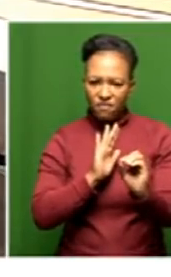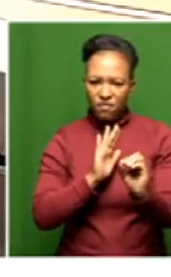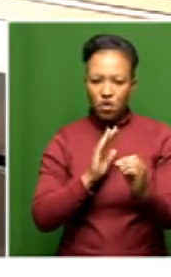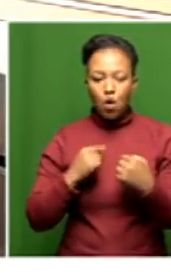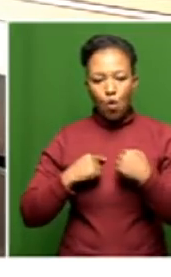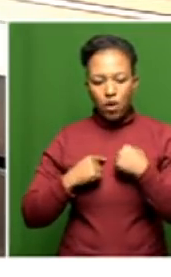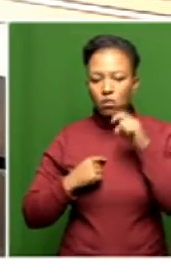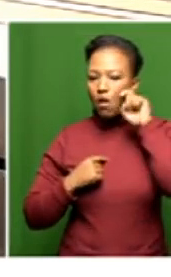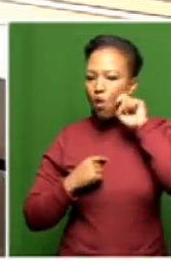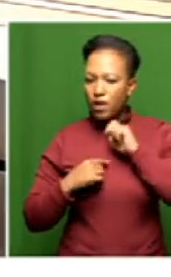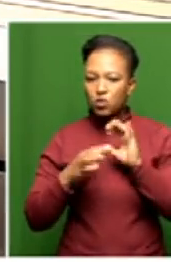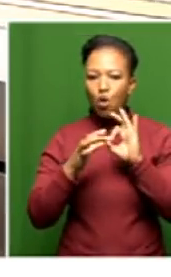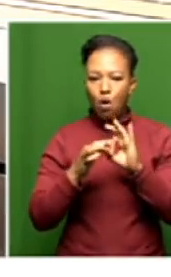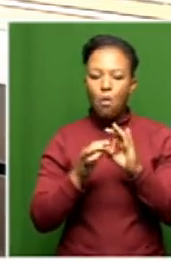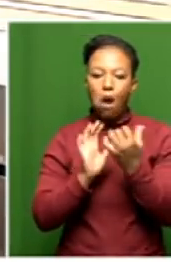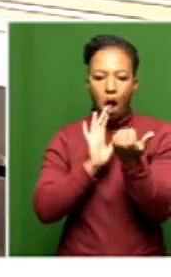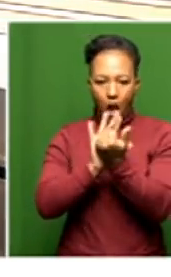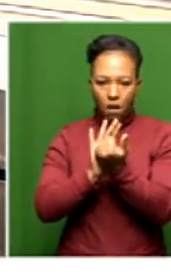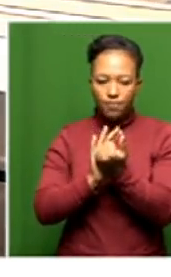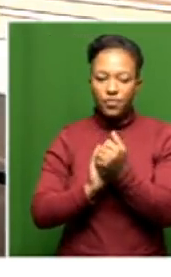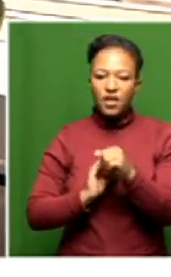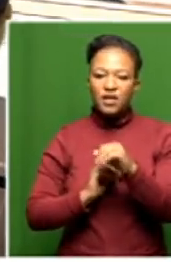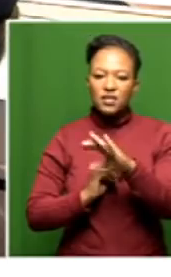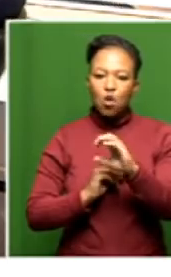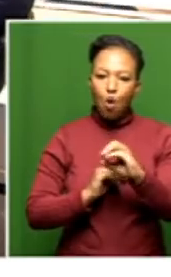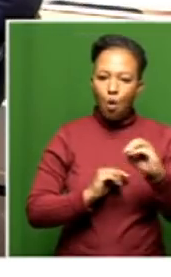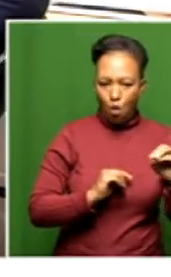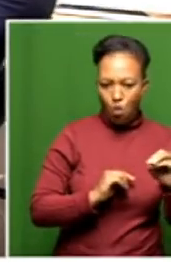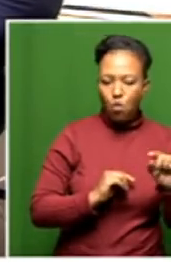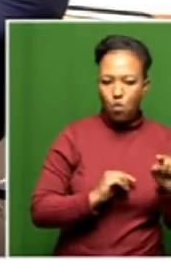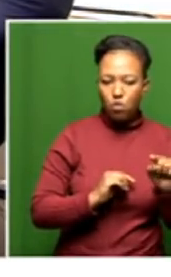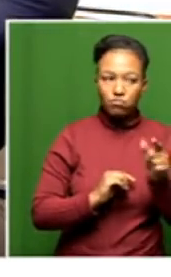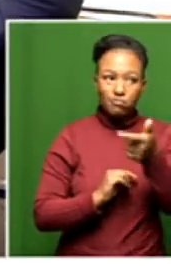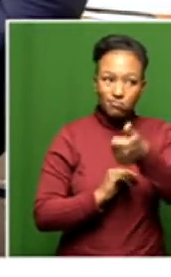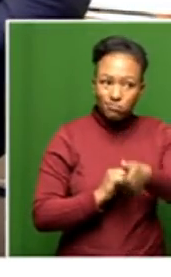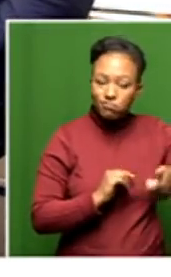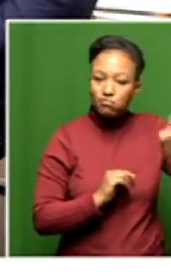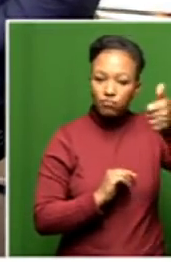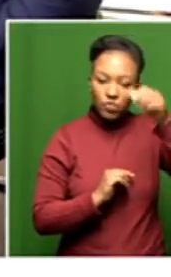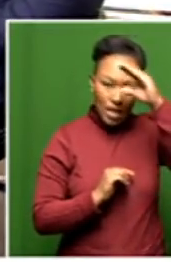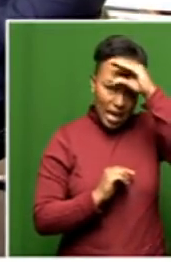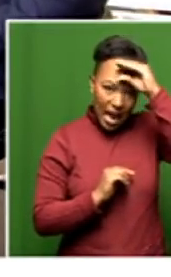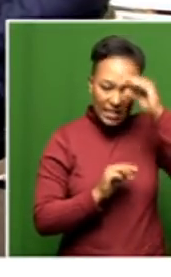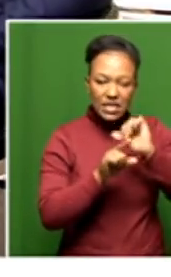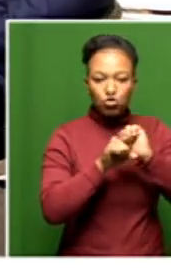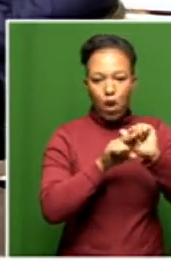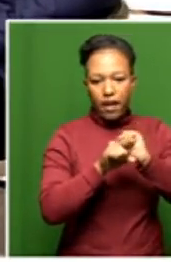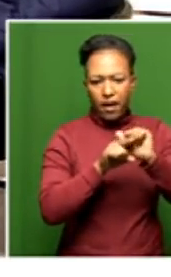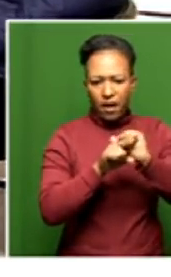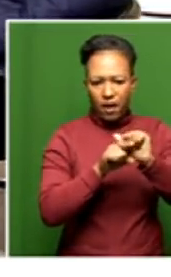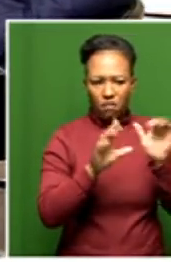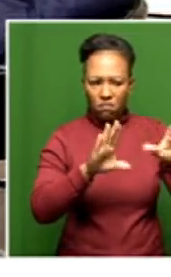elder-edged home. My COO is Cecilia Aylers, who was the head of a nursing training facility.